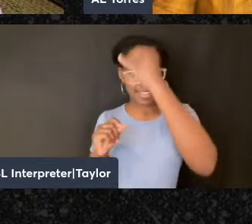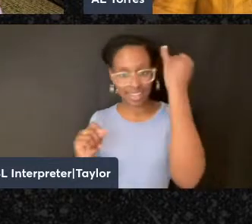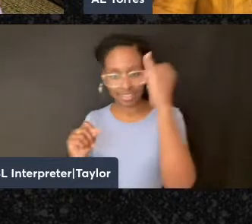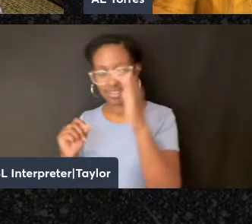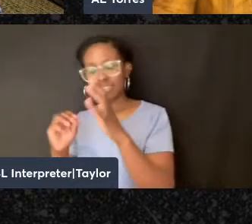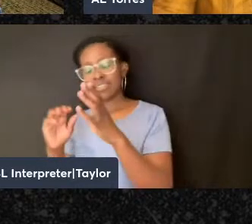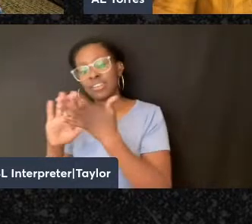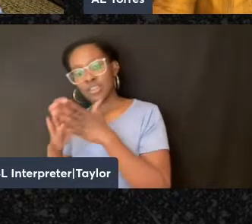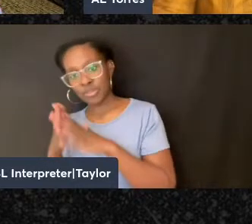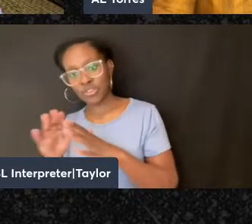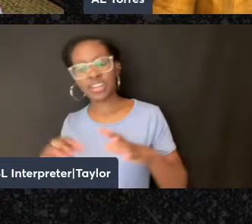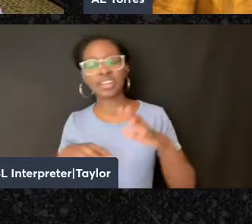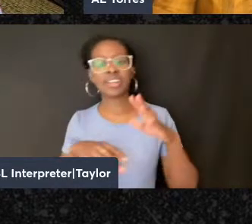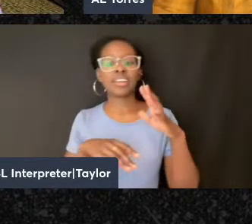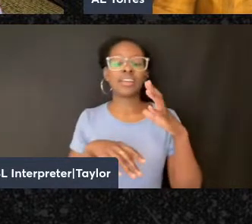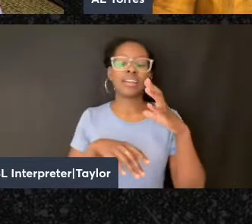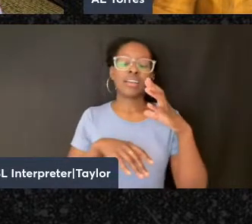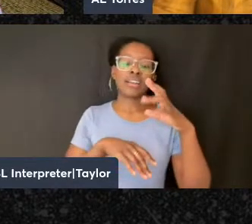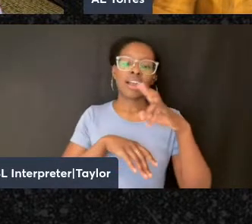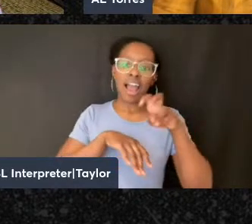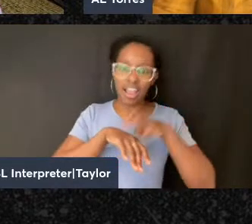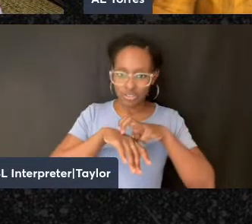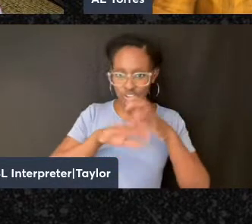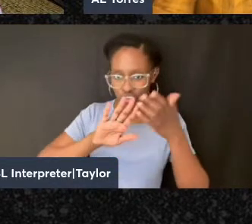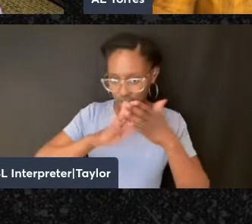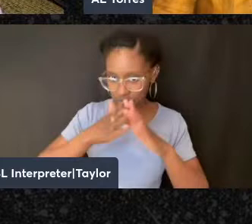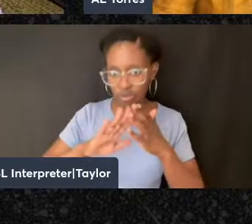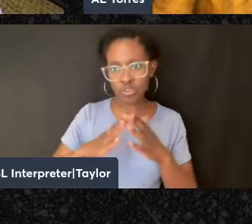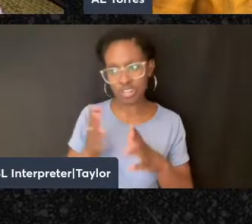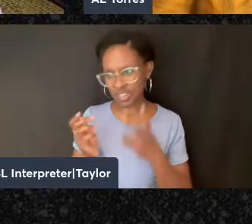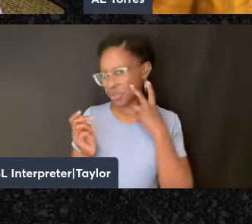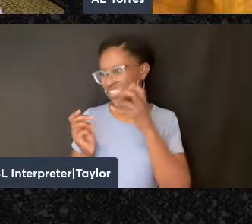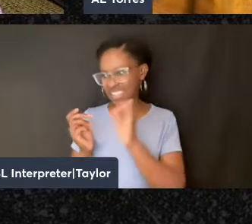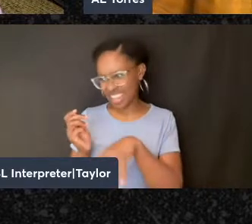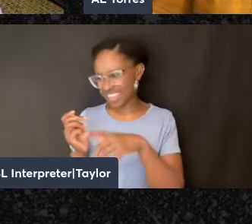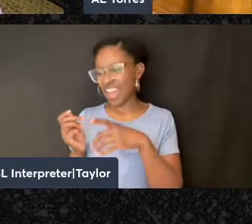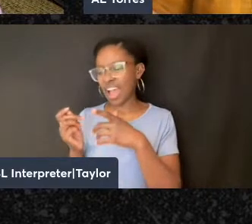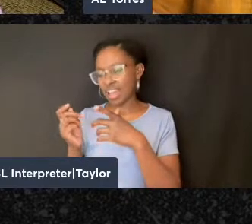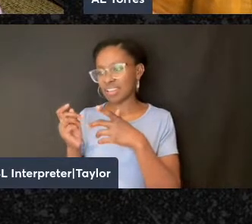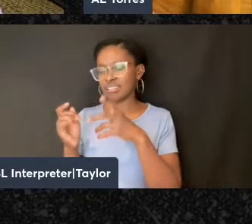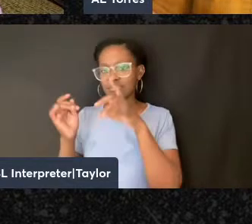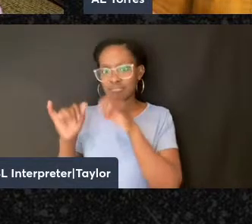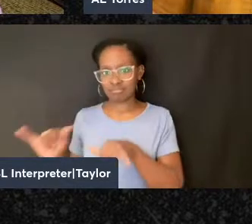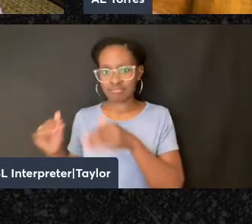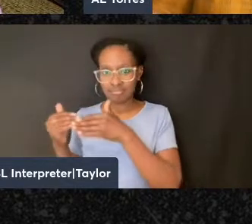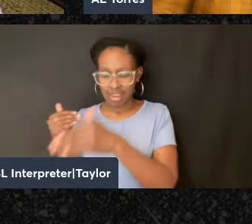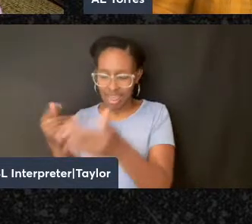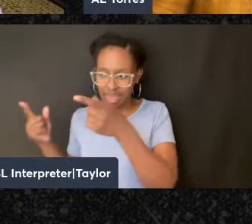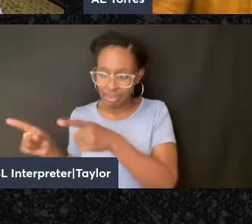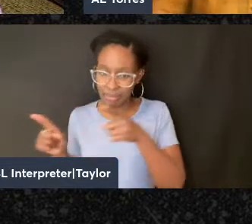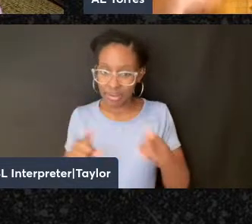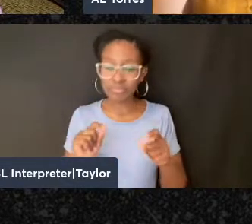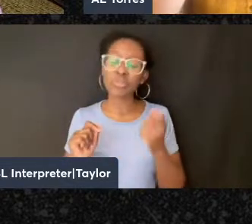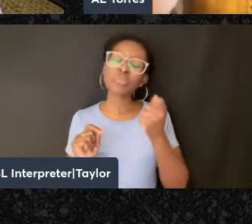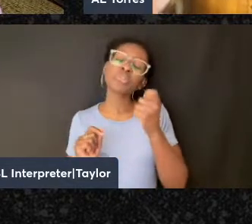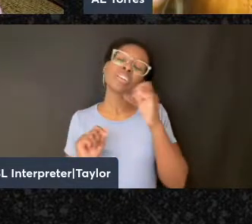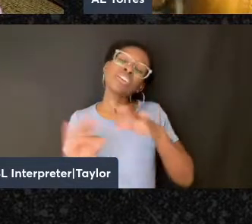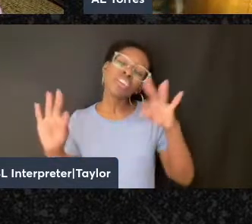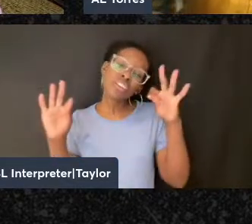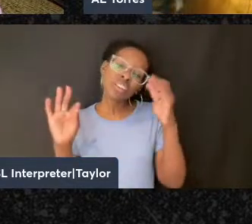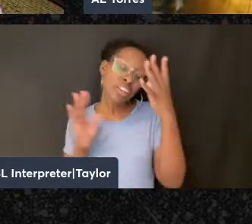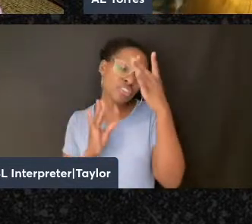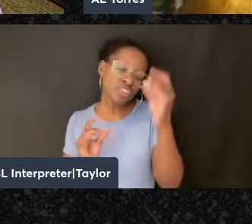of the Irish community, right? But what's interesting about Jews demographically, sociologically, that